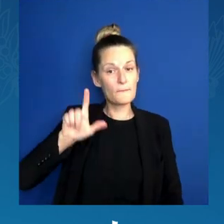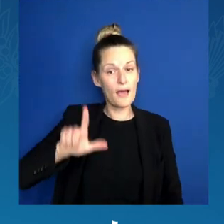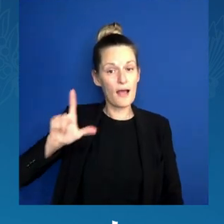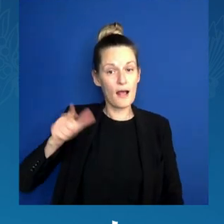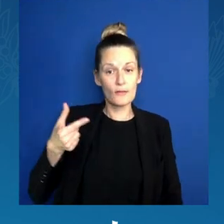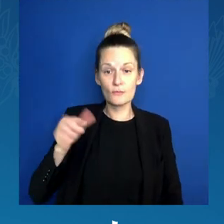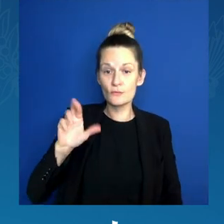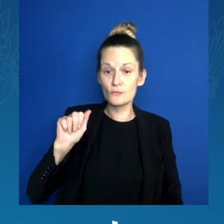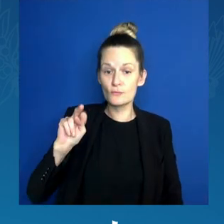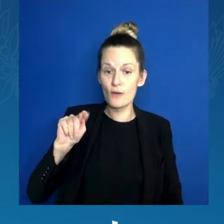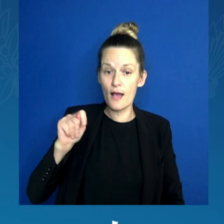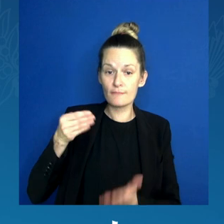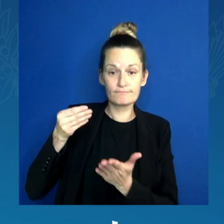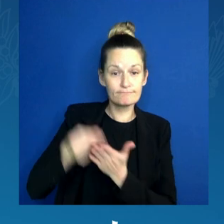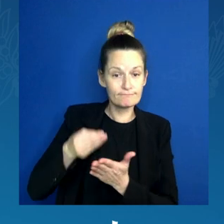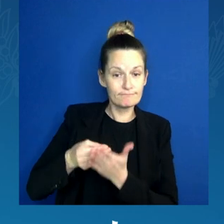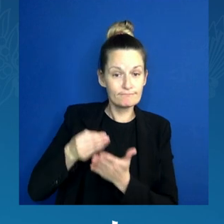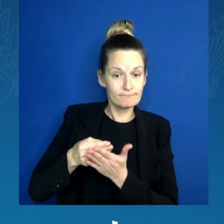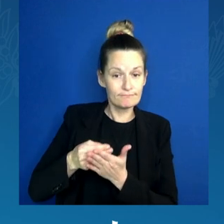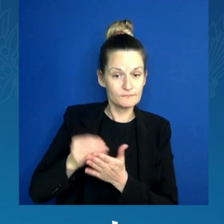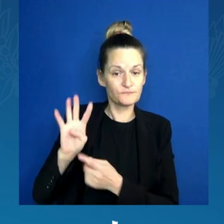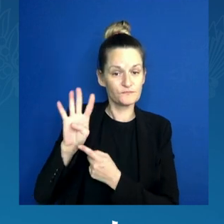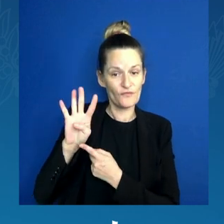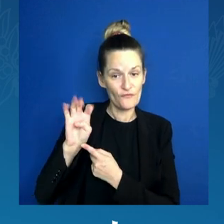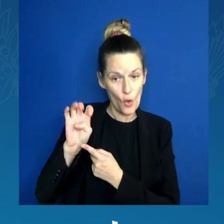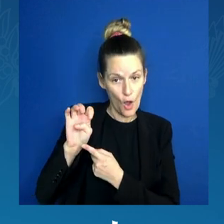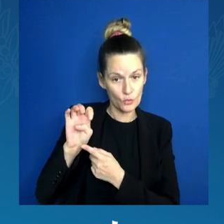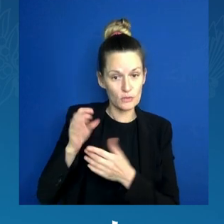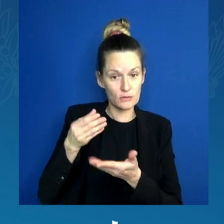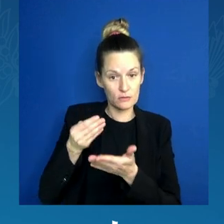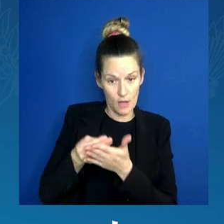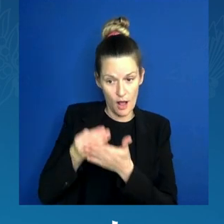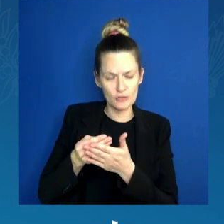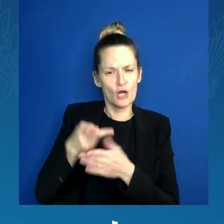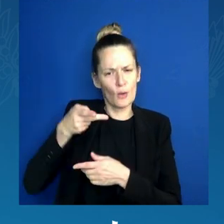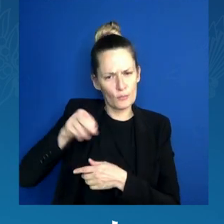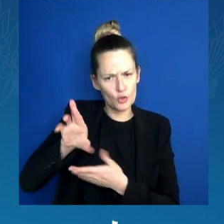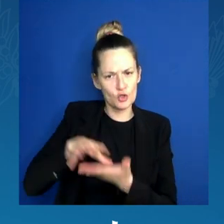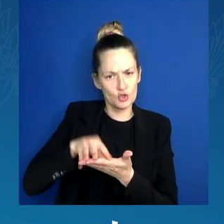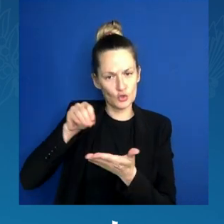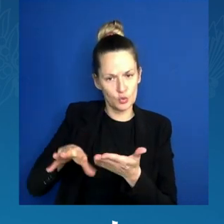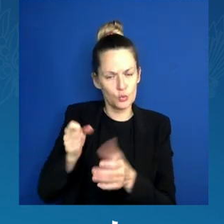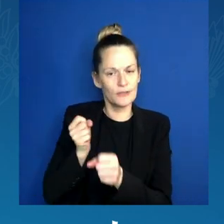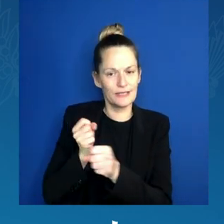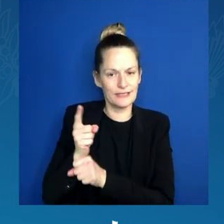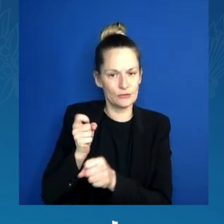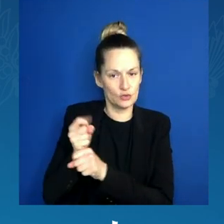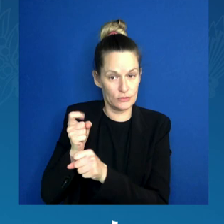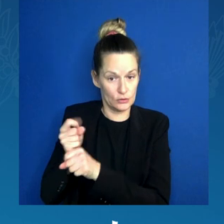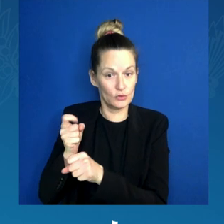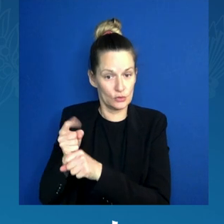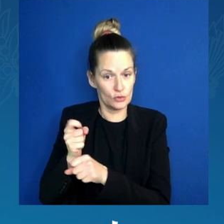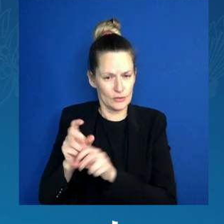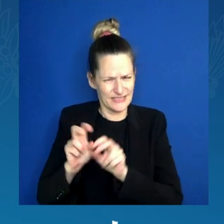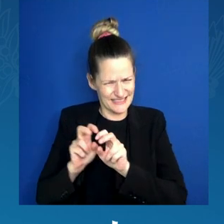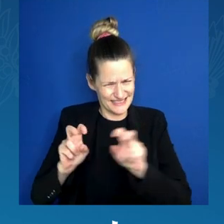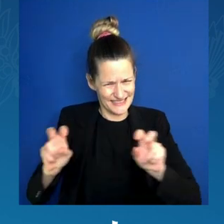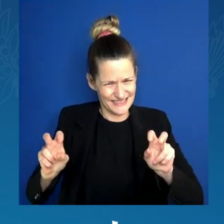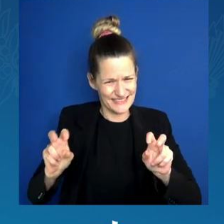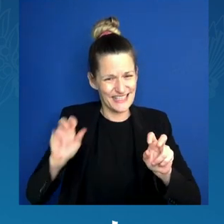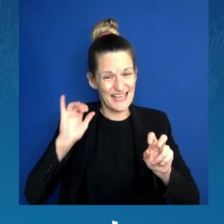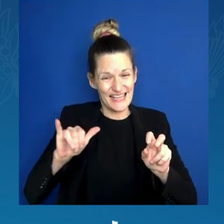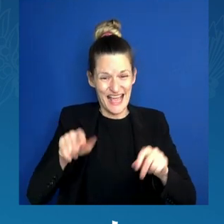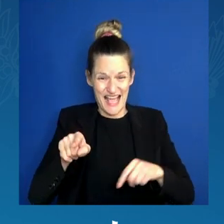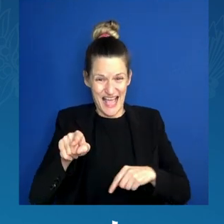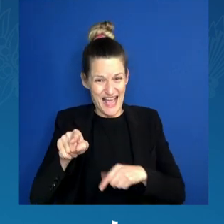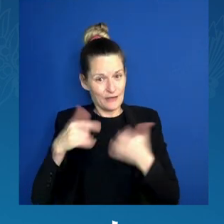which is the largest increase in more than a decade. And we are still on the path to do better. It is our full